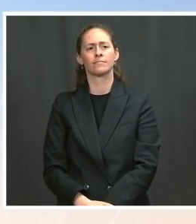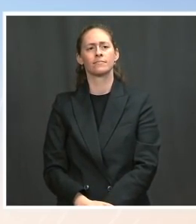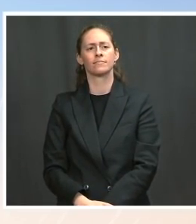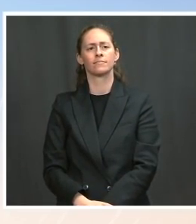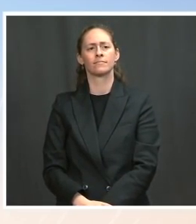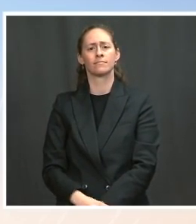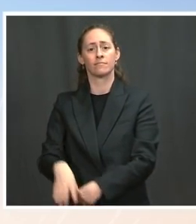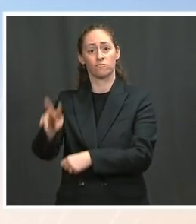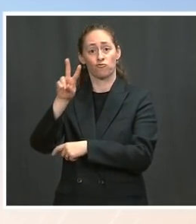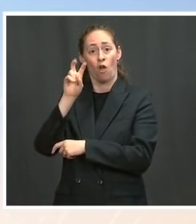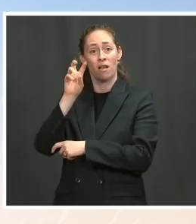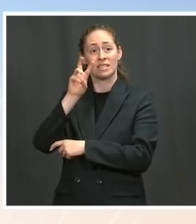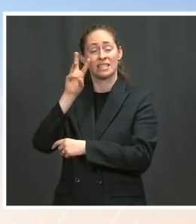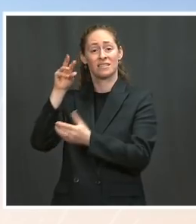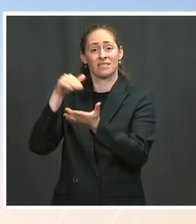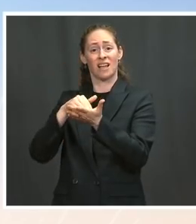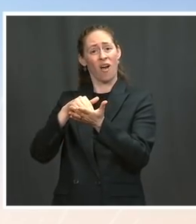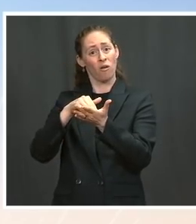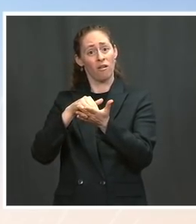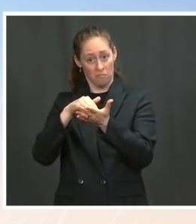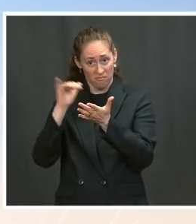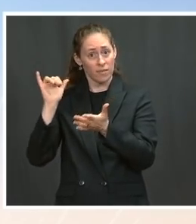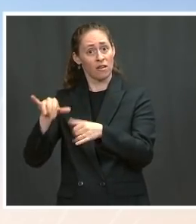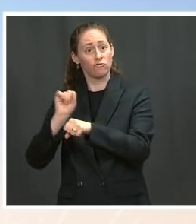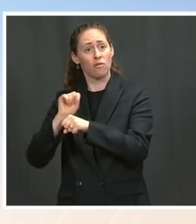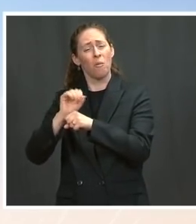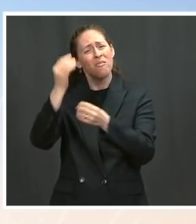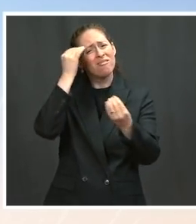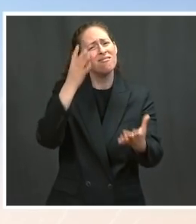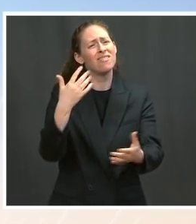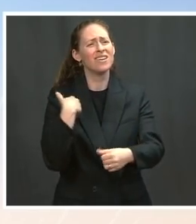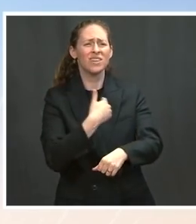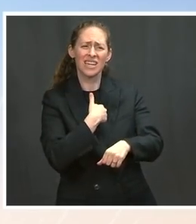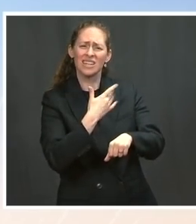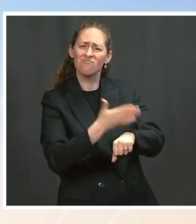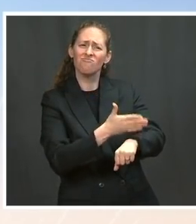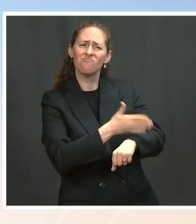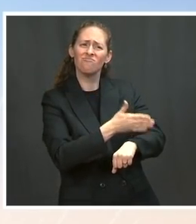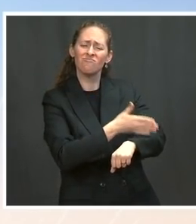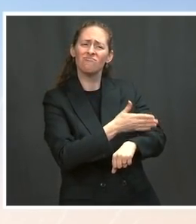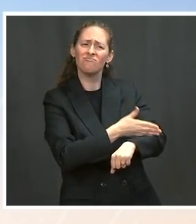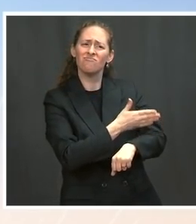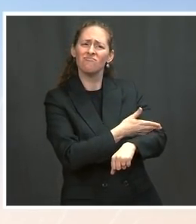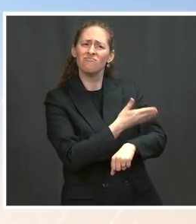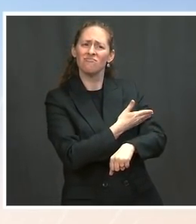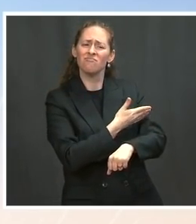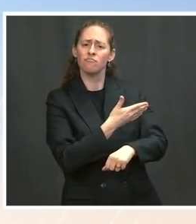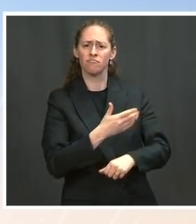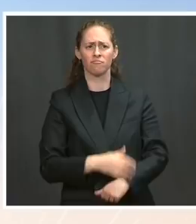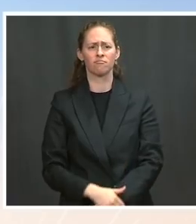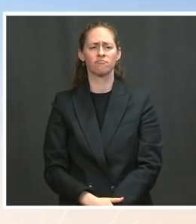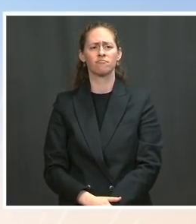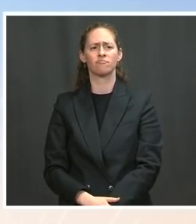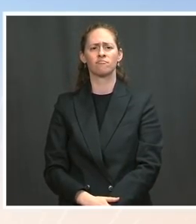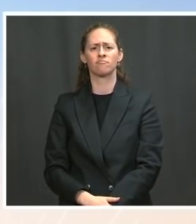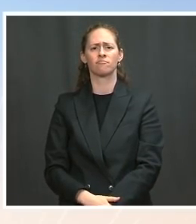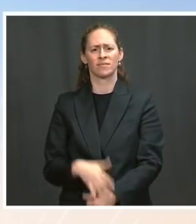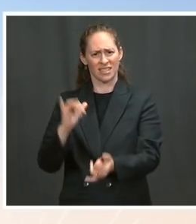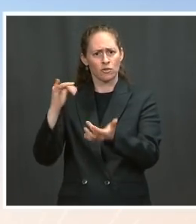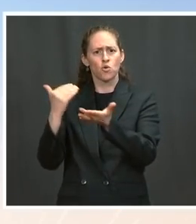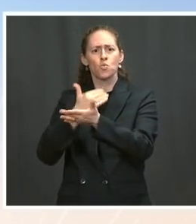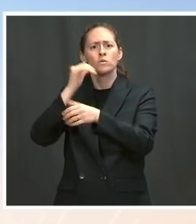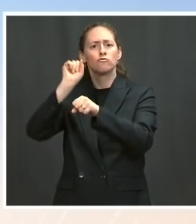added an average of over half a million jobs during the past three months. And we saw a promising growth of